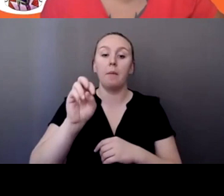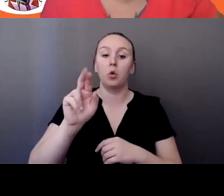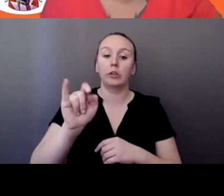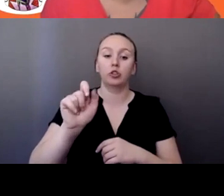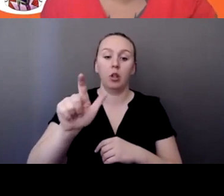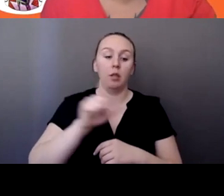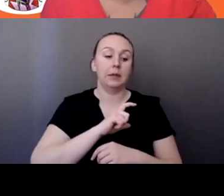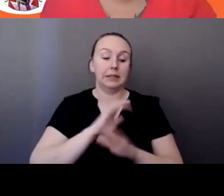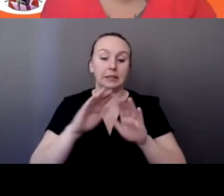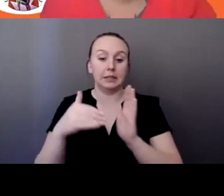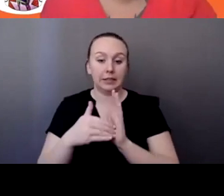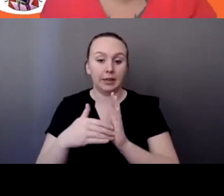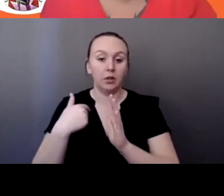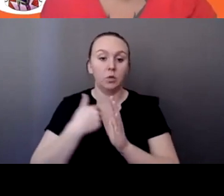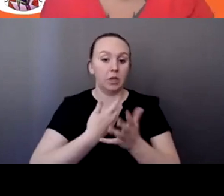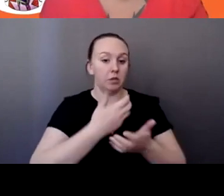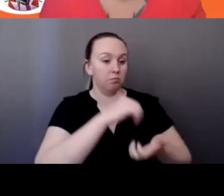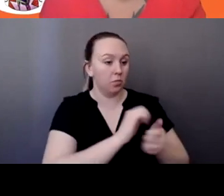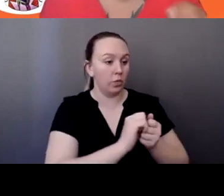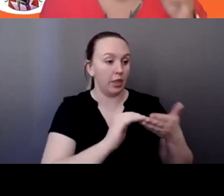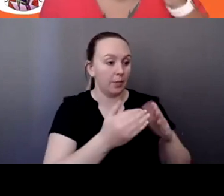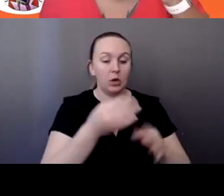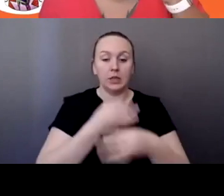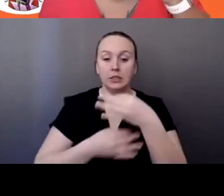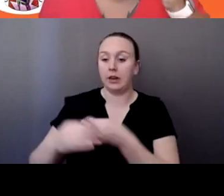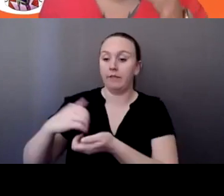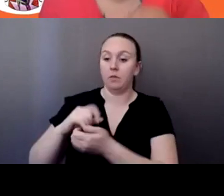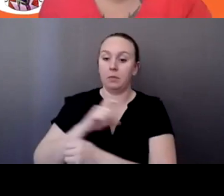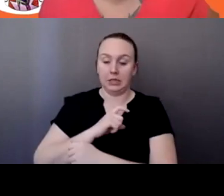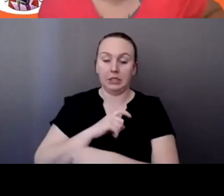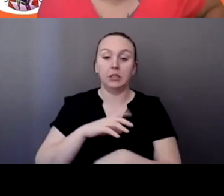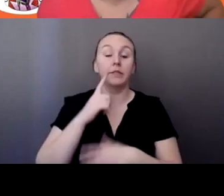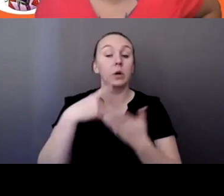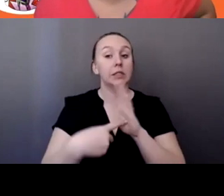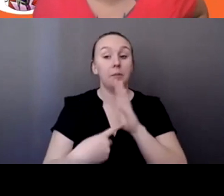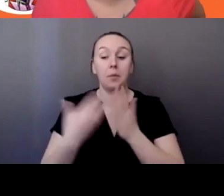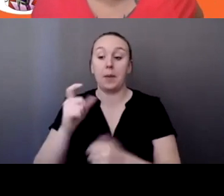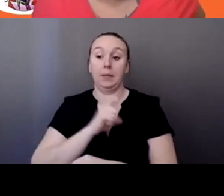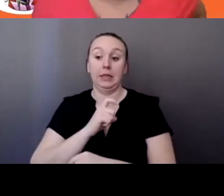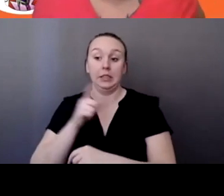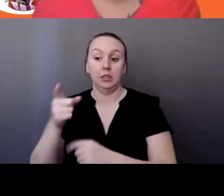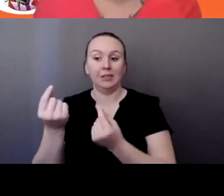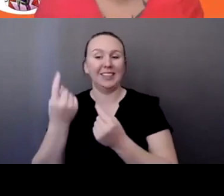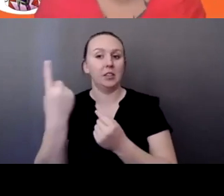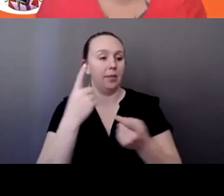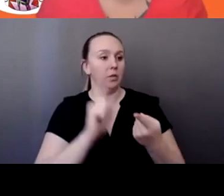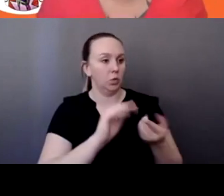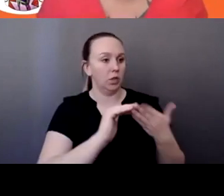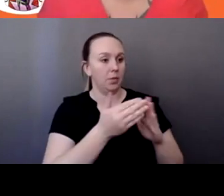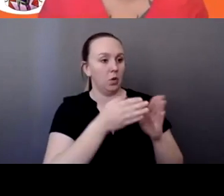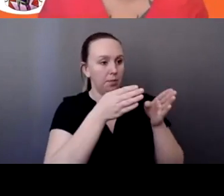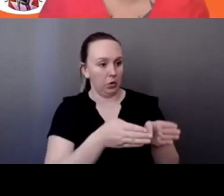let's say, um, a police officer did something to a community member and the